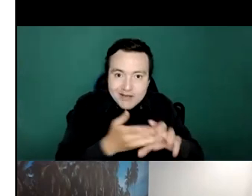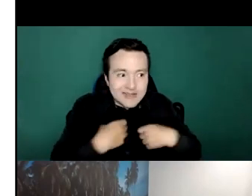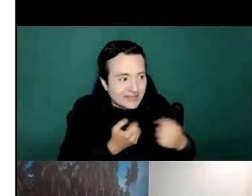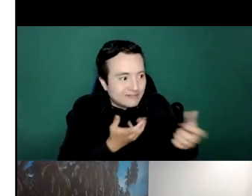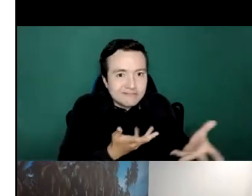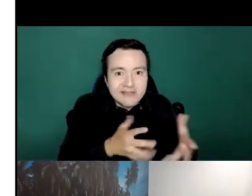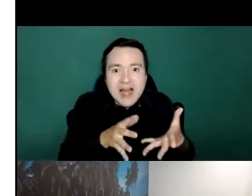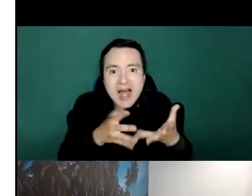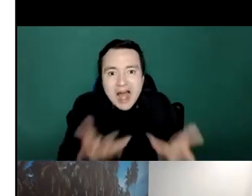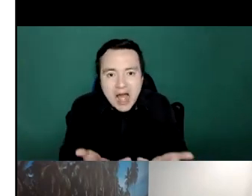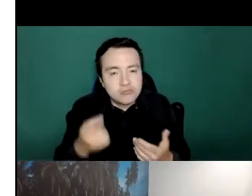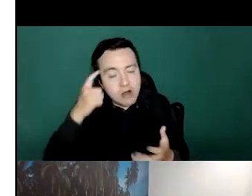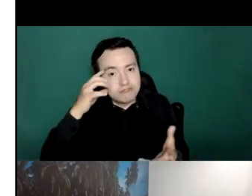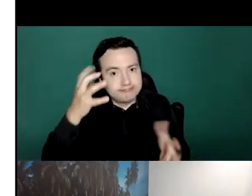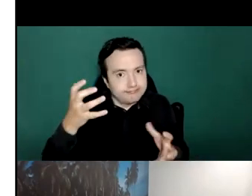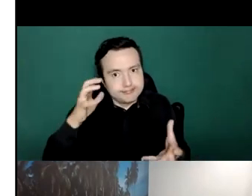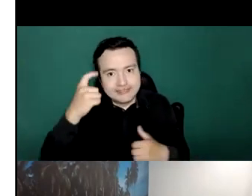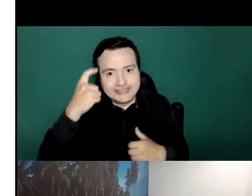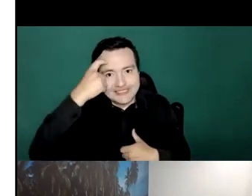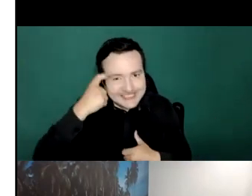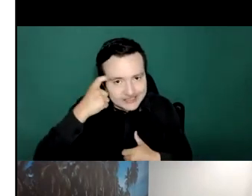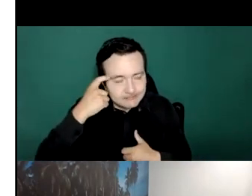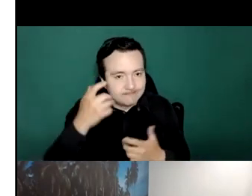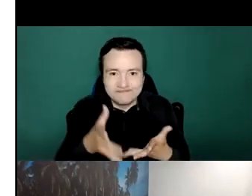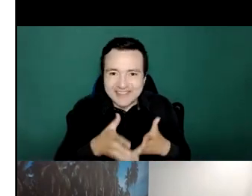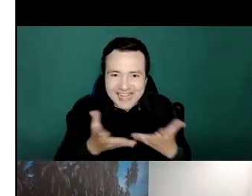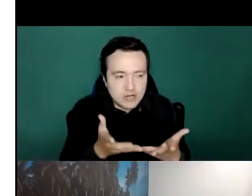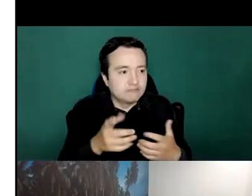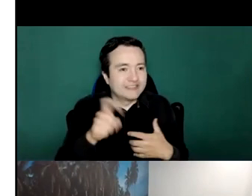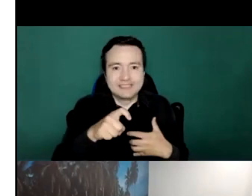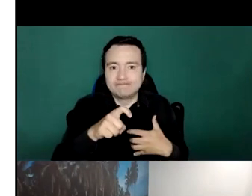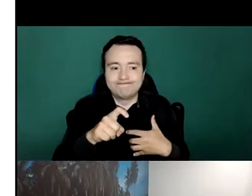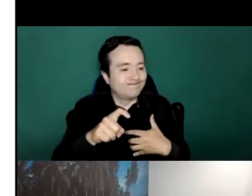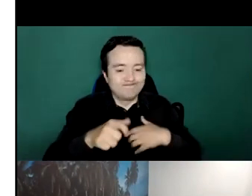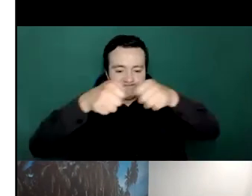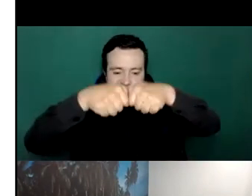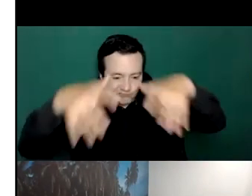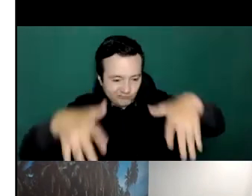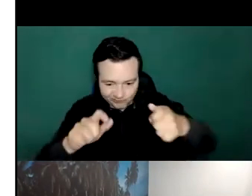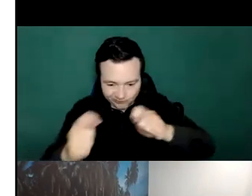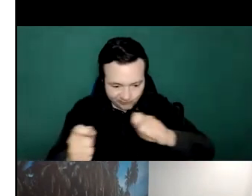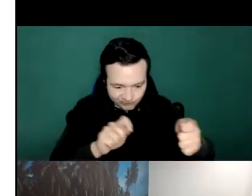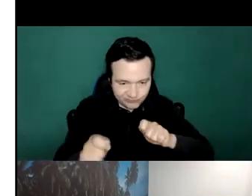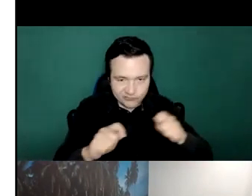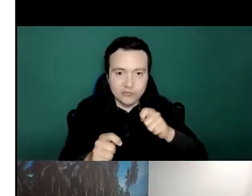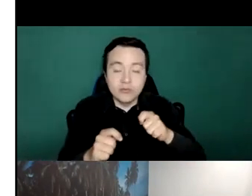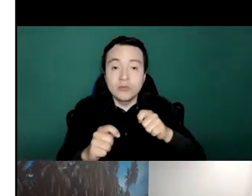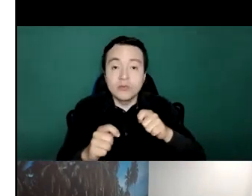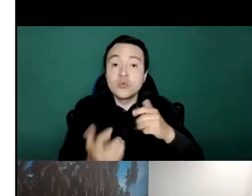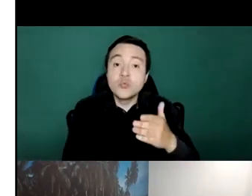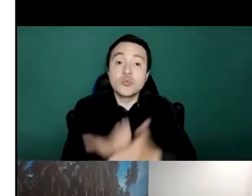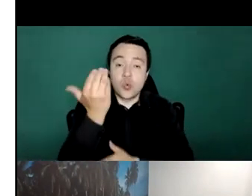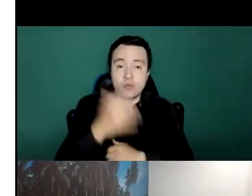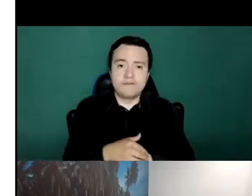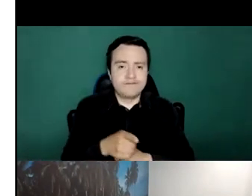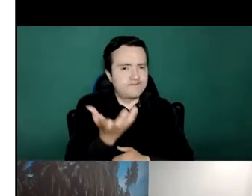and then you have those uh patients with mental health problems and so what we resorted to